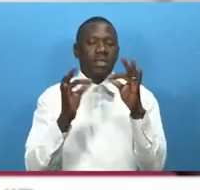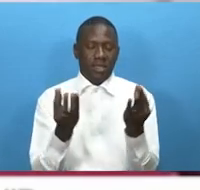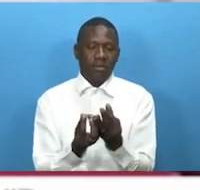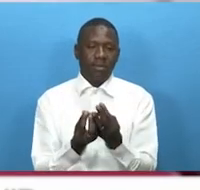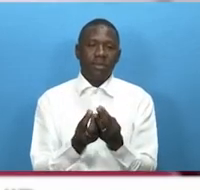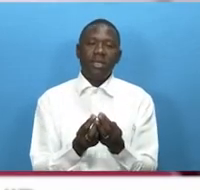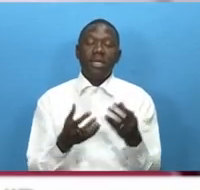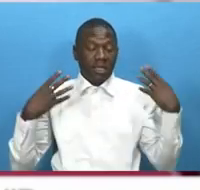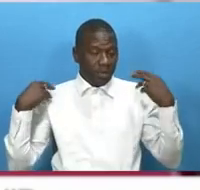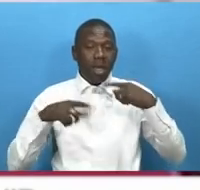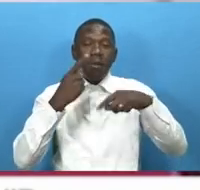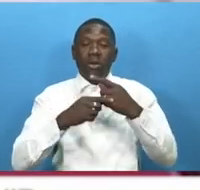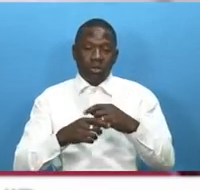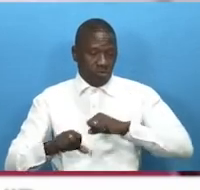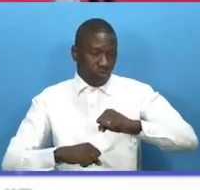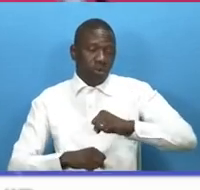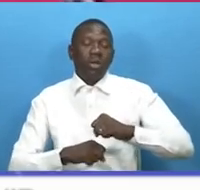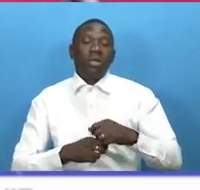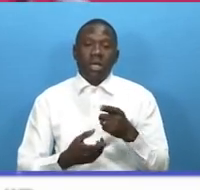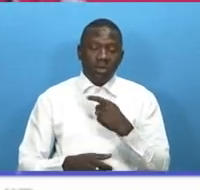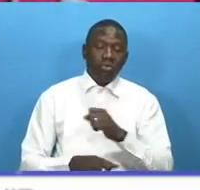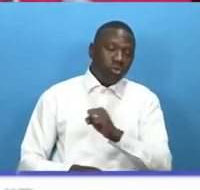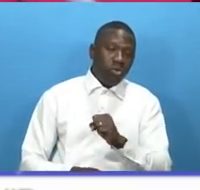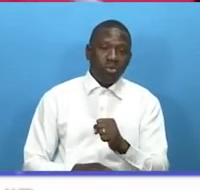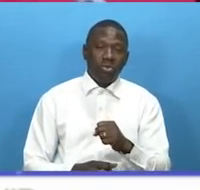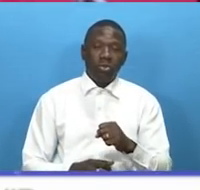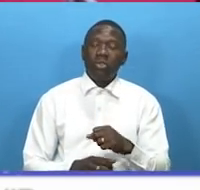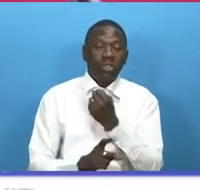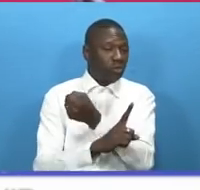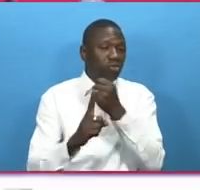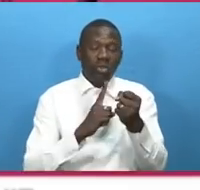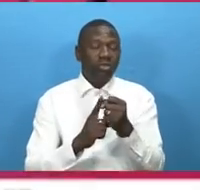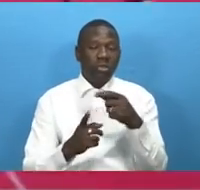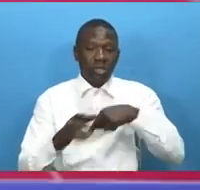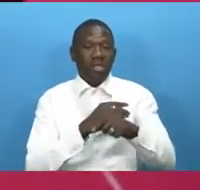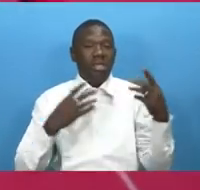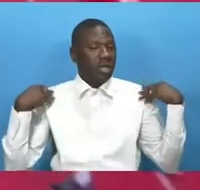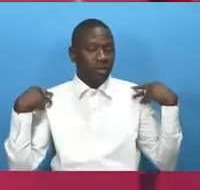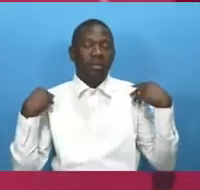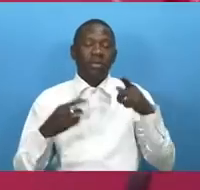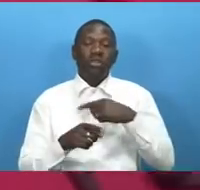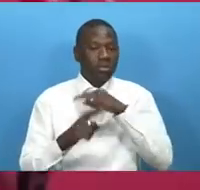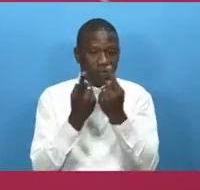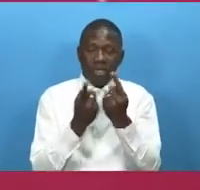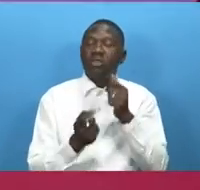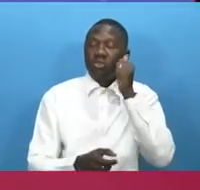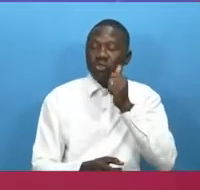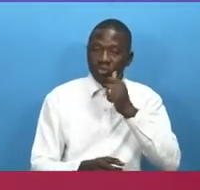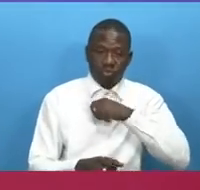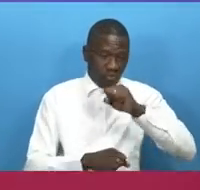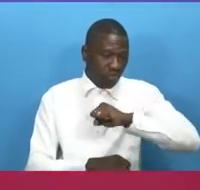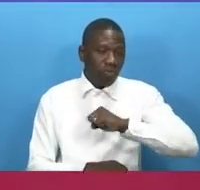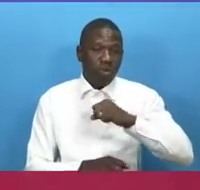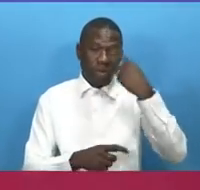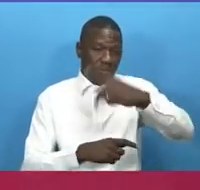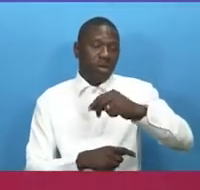flexibility there is no permanent situation in the game these are some of the things that you can use to overcome the